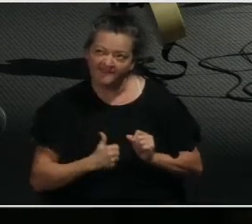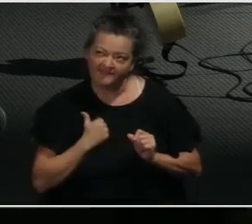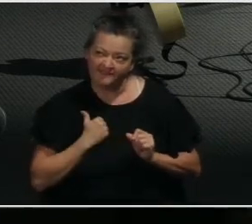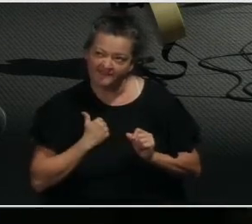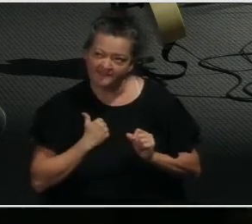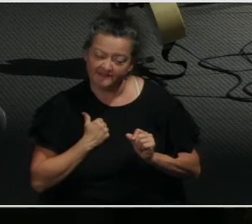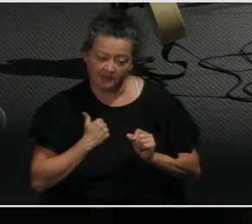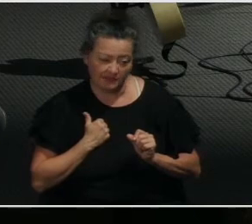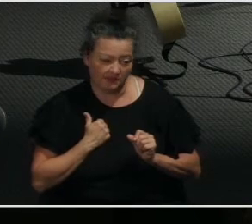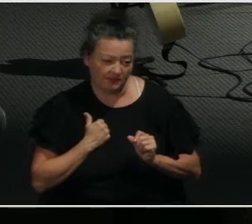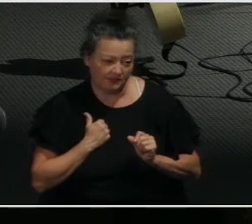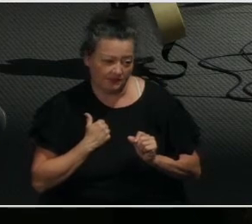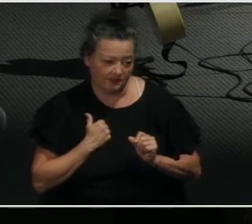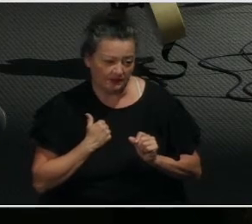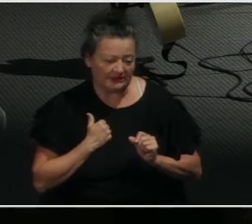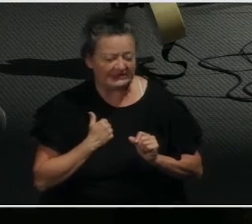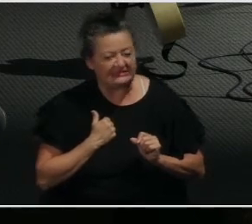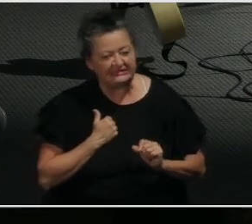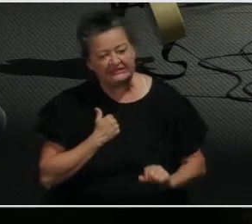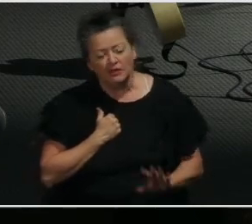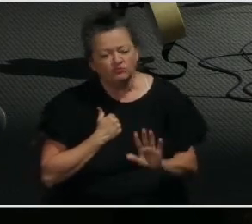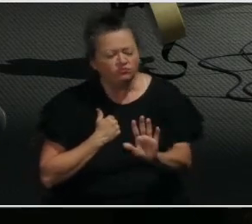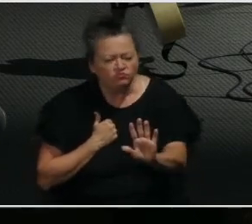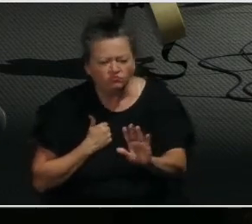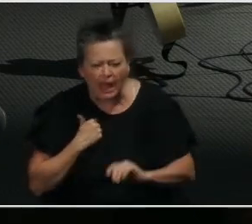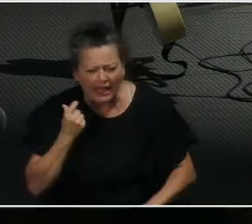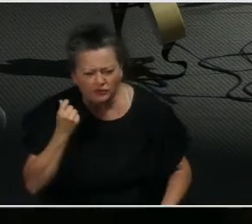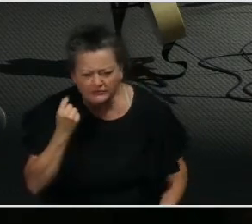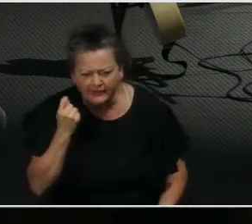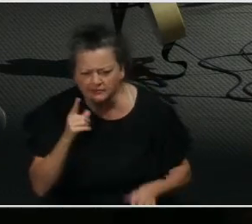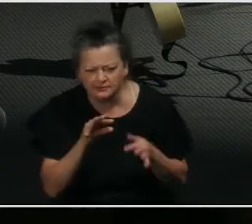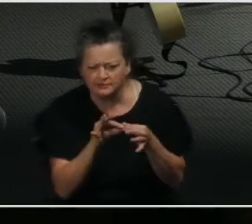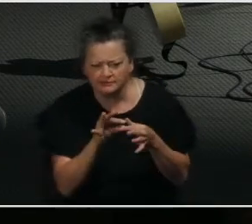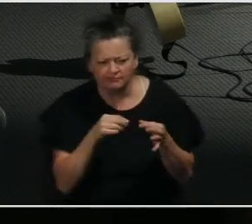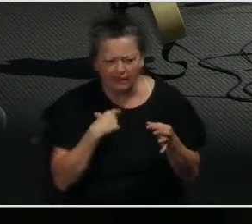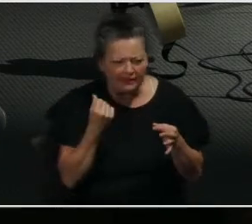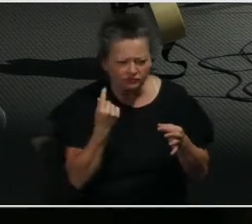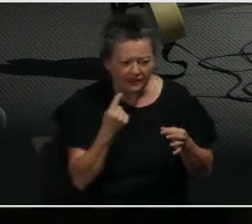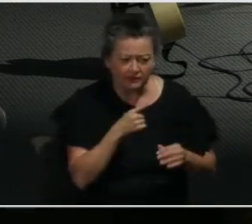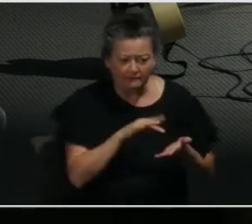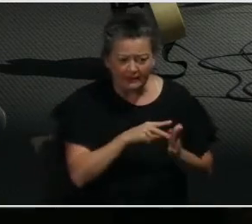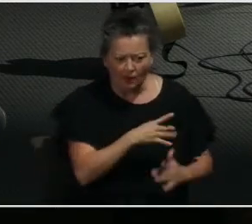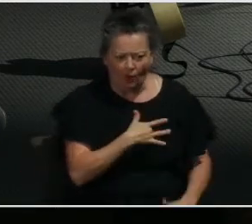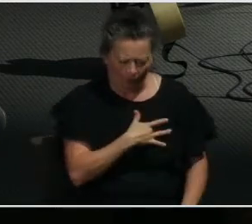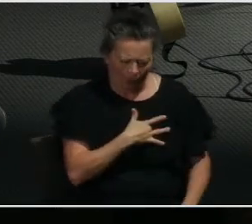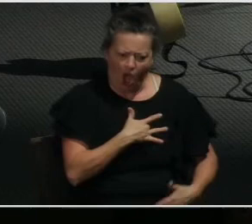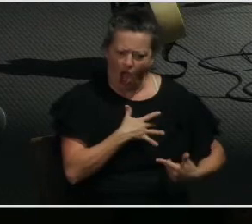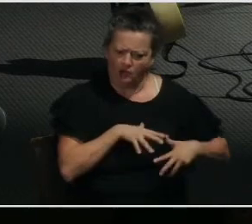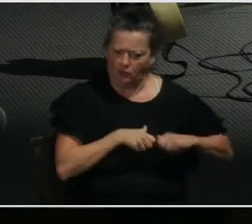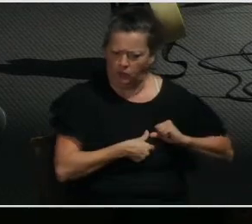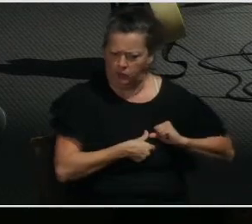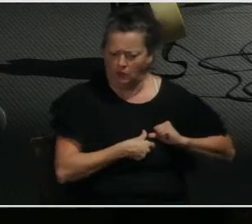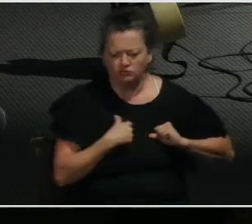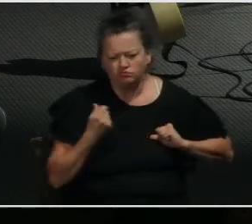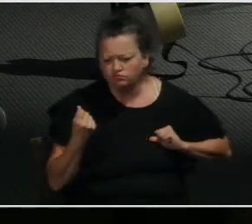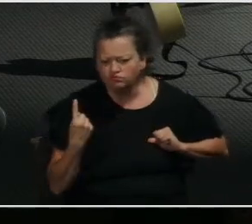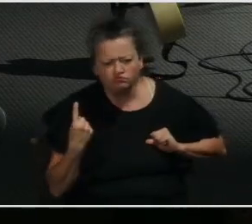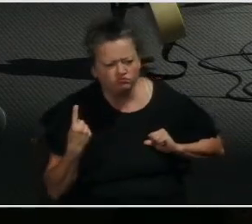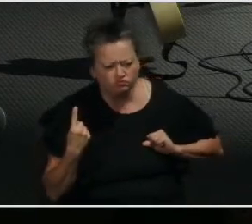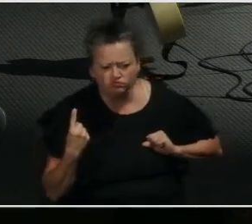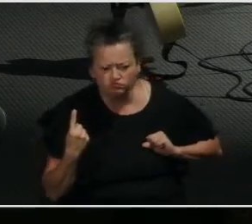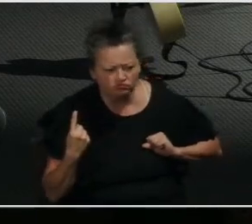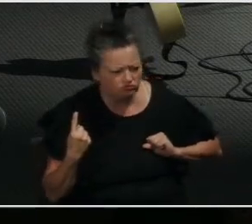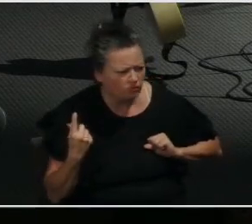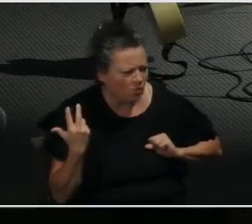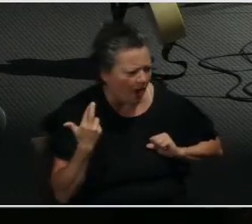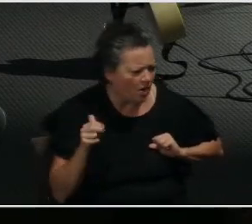Now, I can appreciate the pain behind that statement. But do you also see